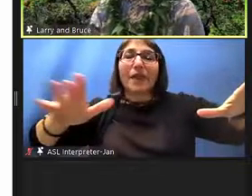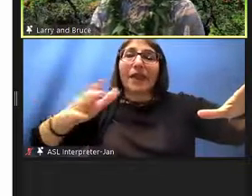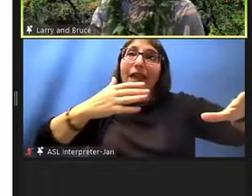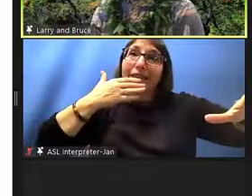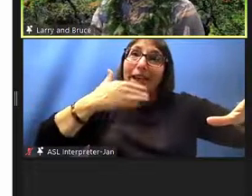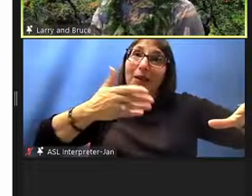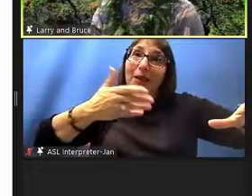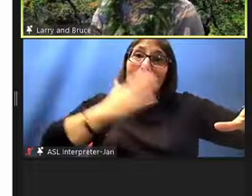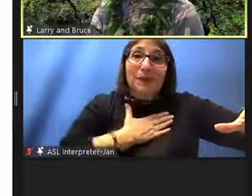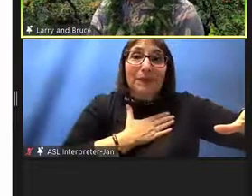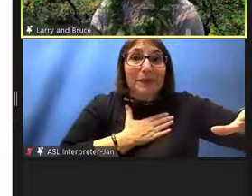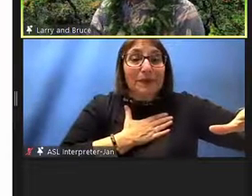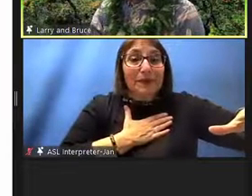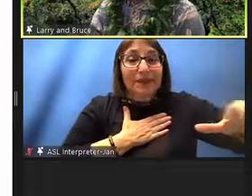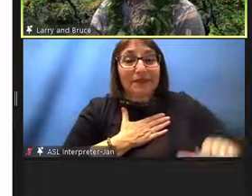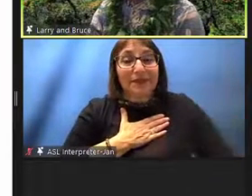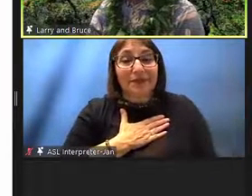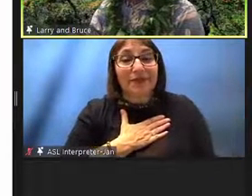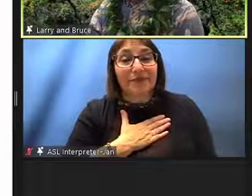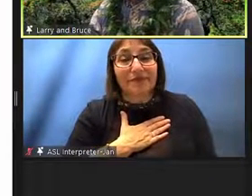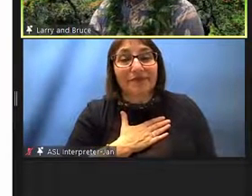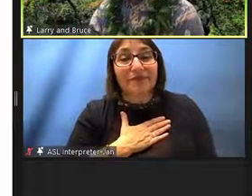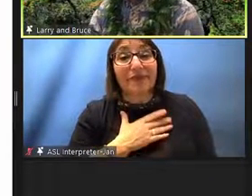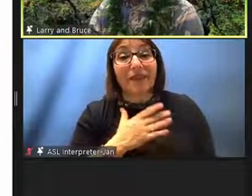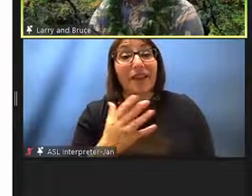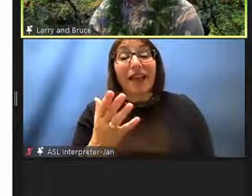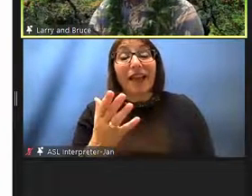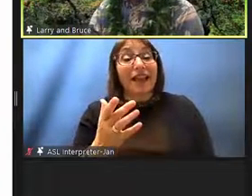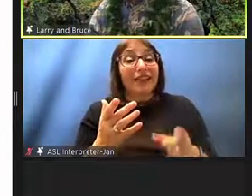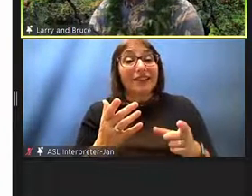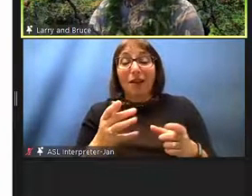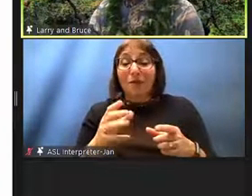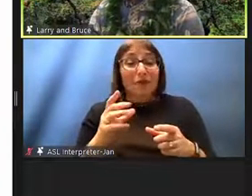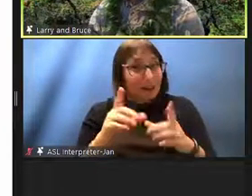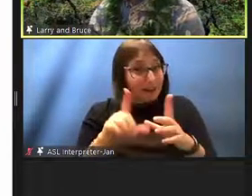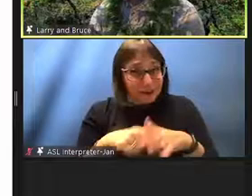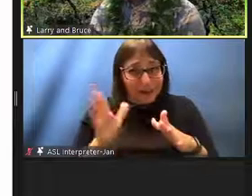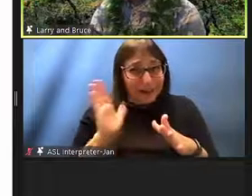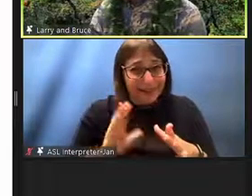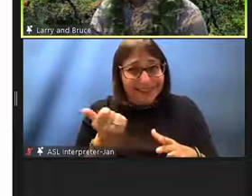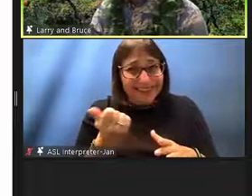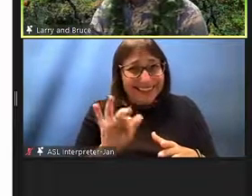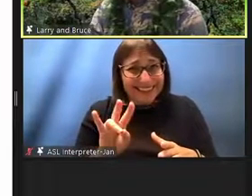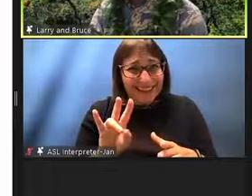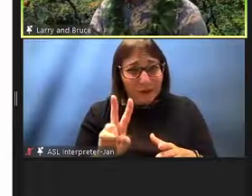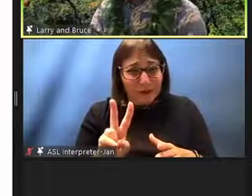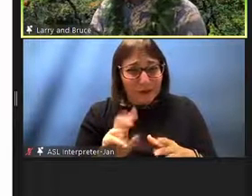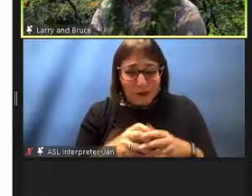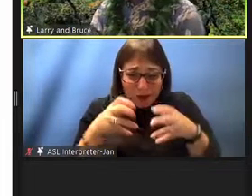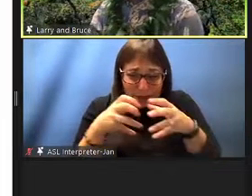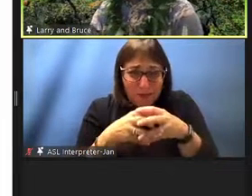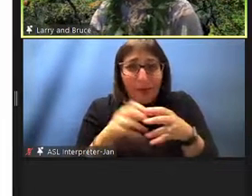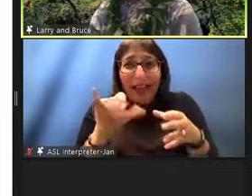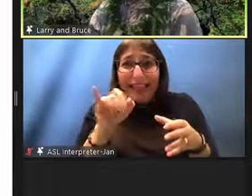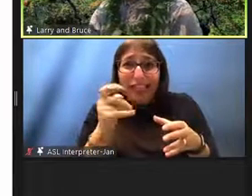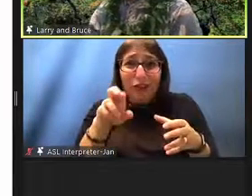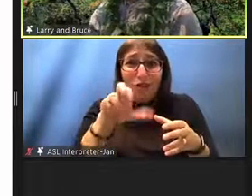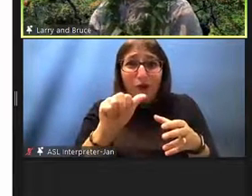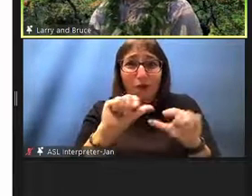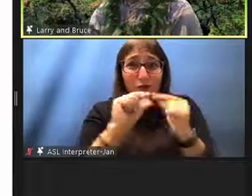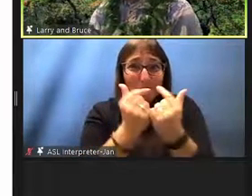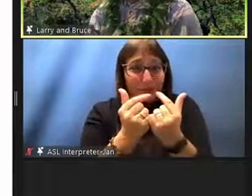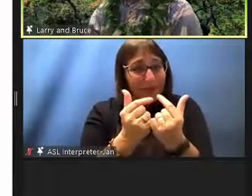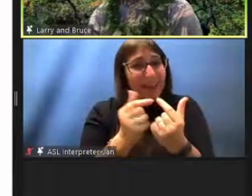through all the dedication of just a handful of intergroup, is that the term that we're using,